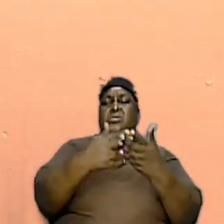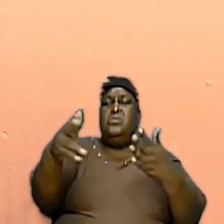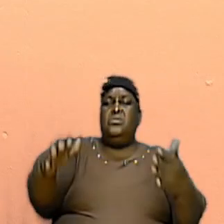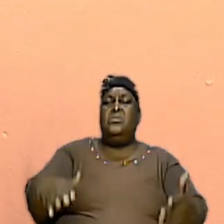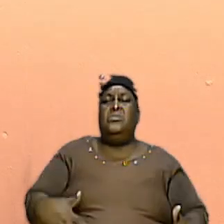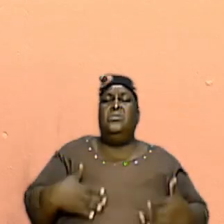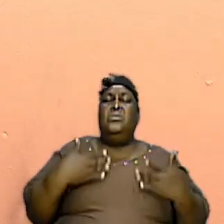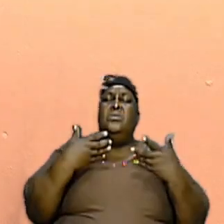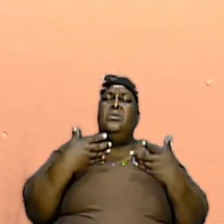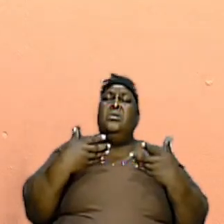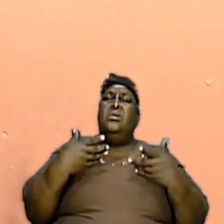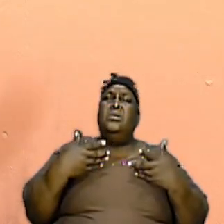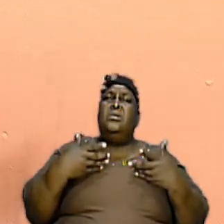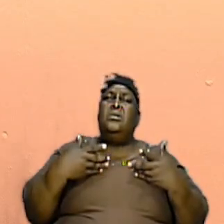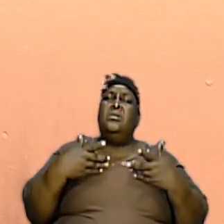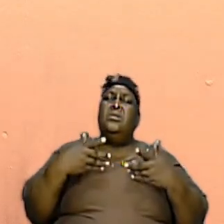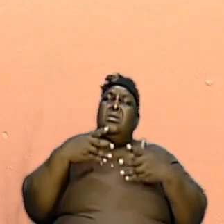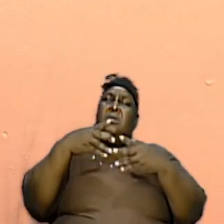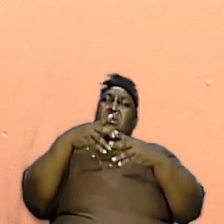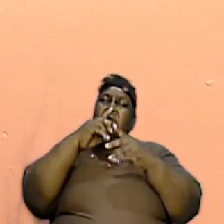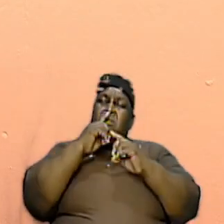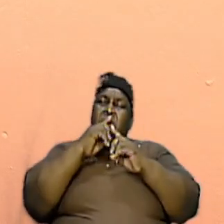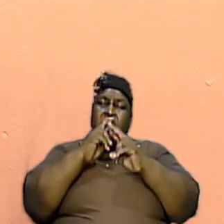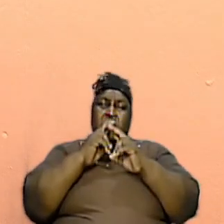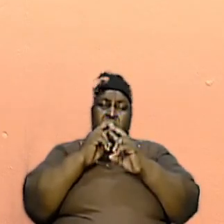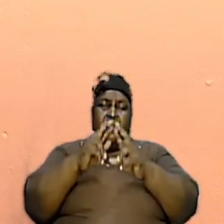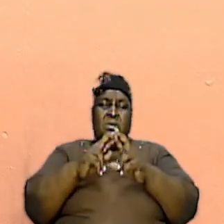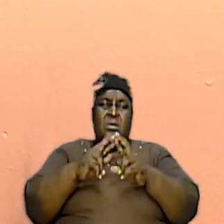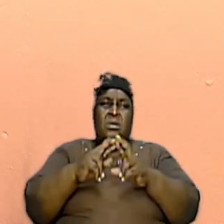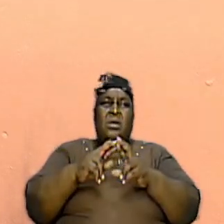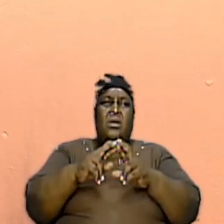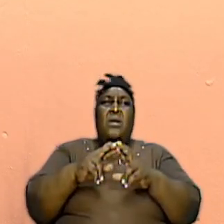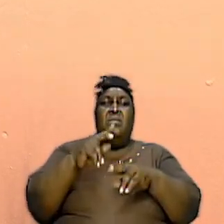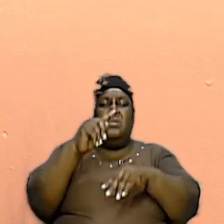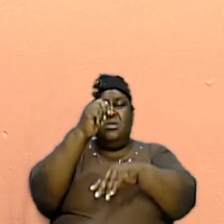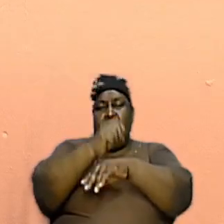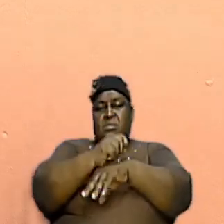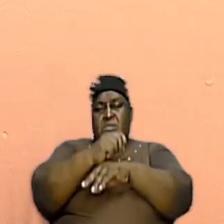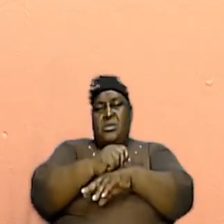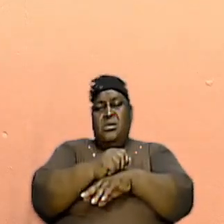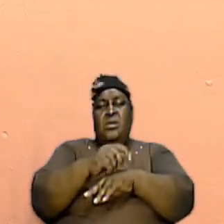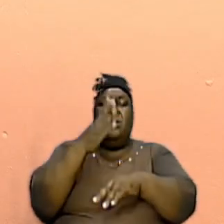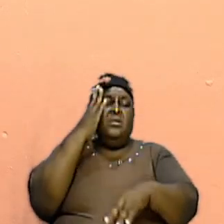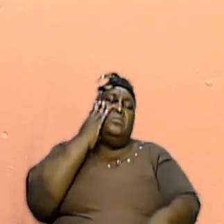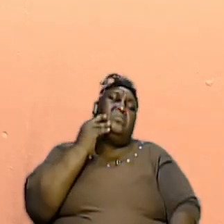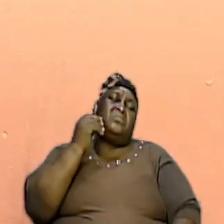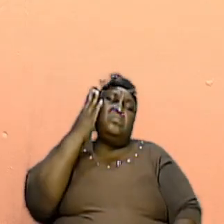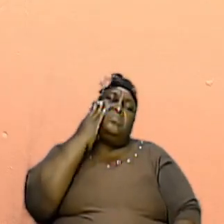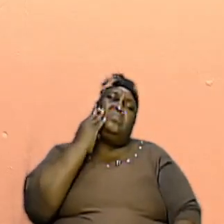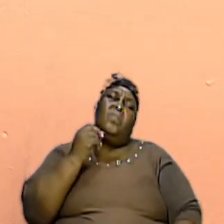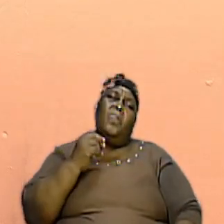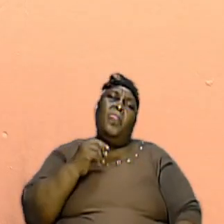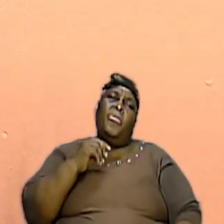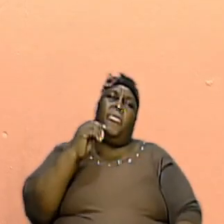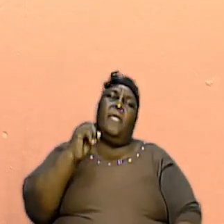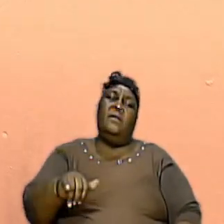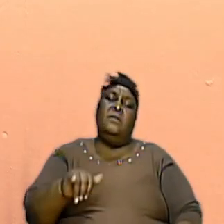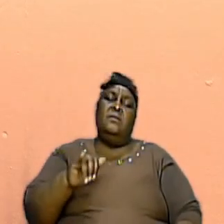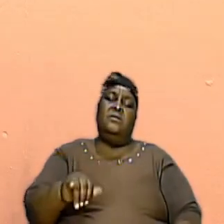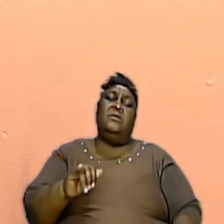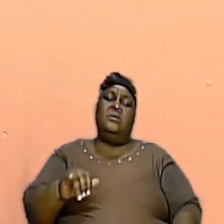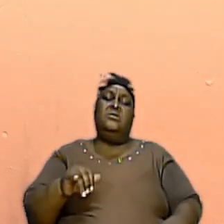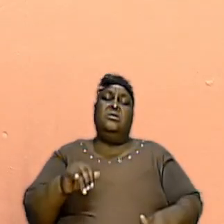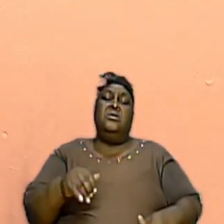of the tabernacle experience required that they